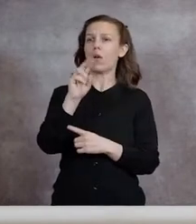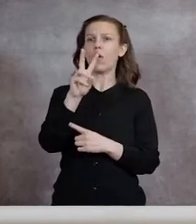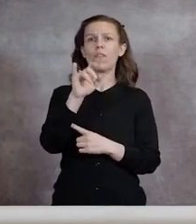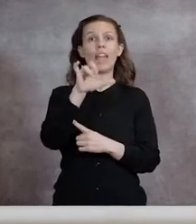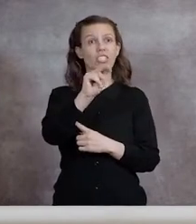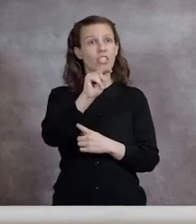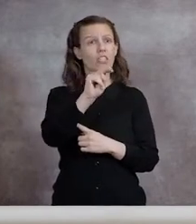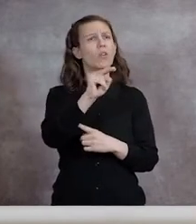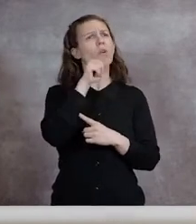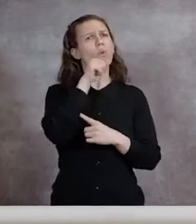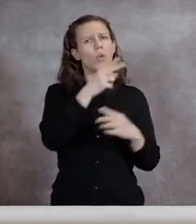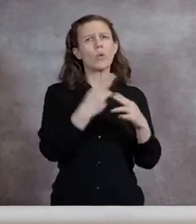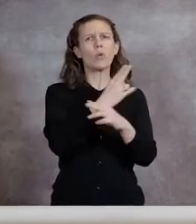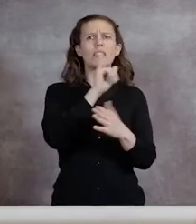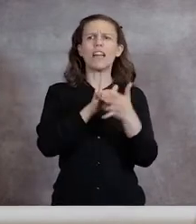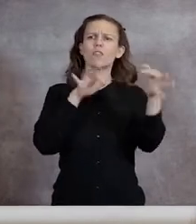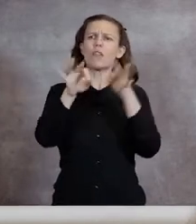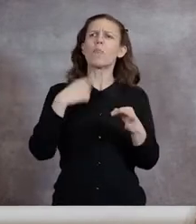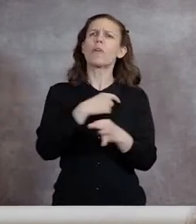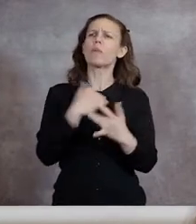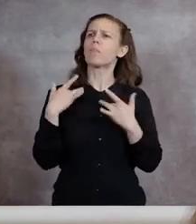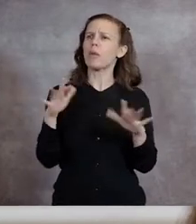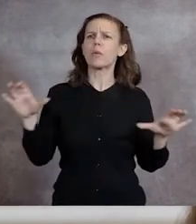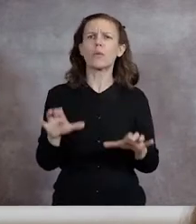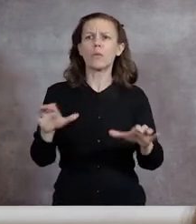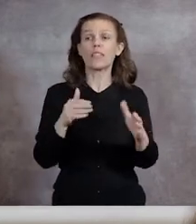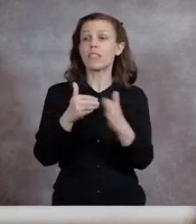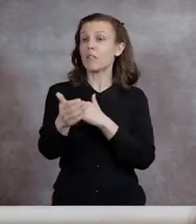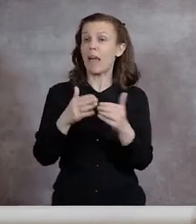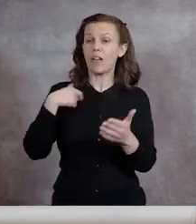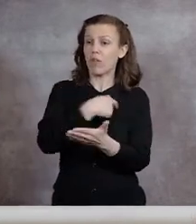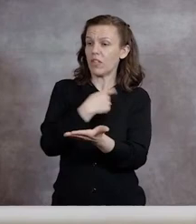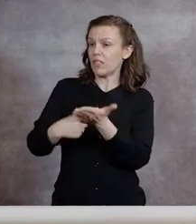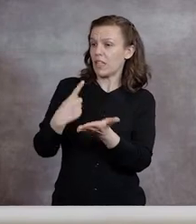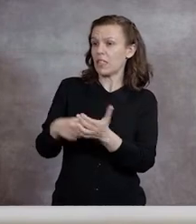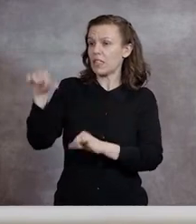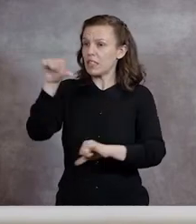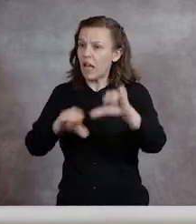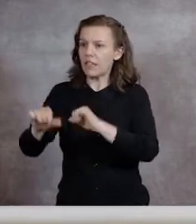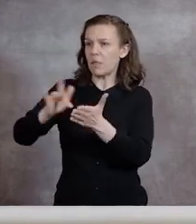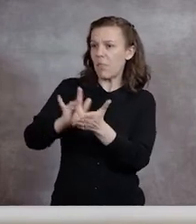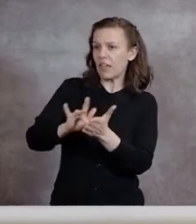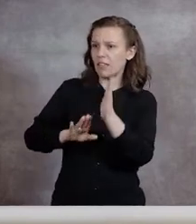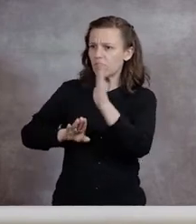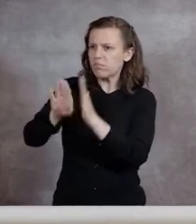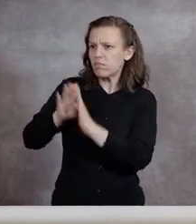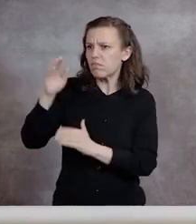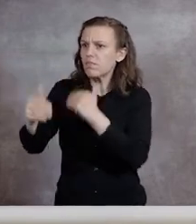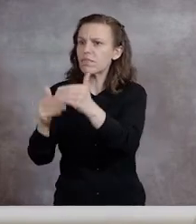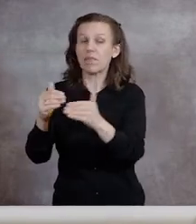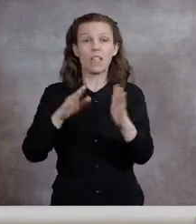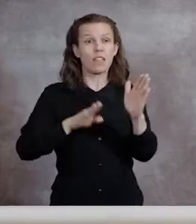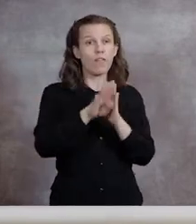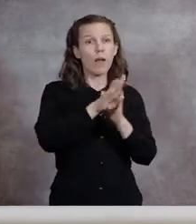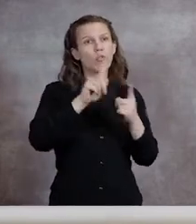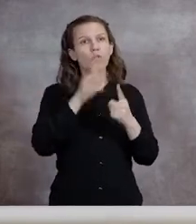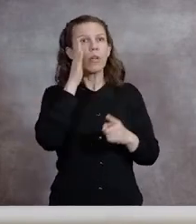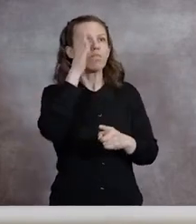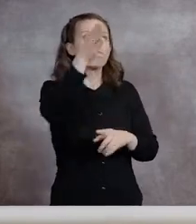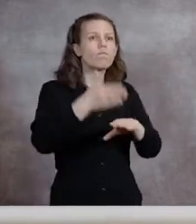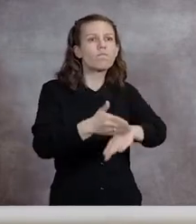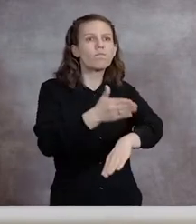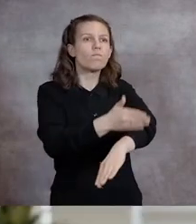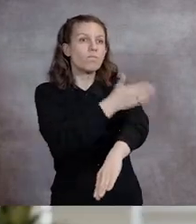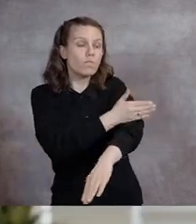do, whether talking about advances in science or medicine, developing a more sustainable future, or improving our own